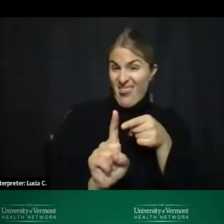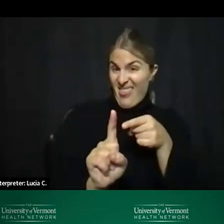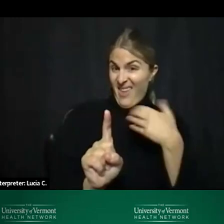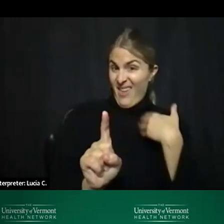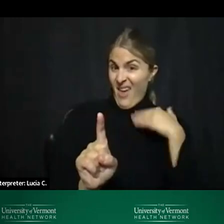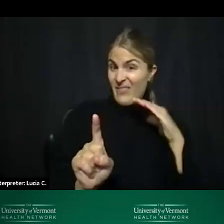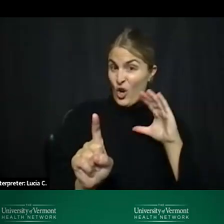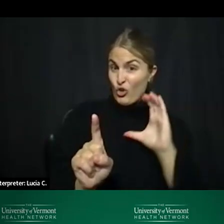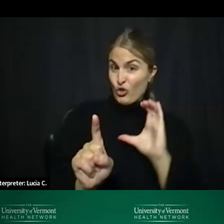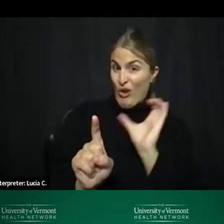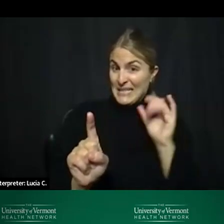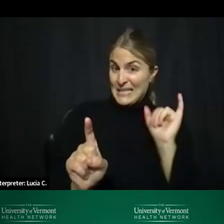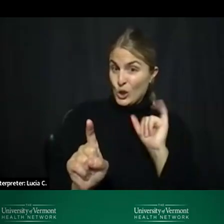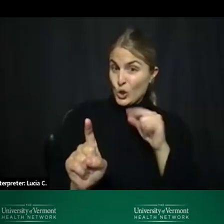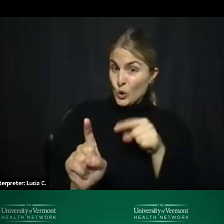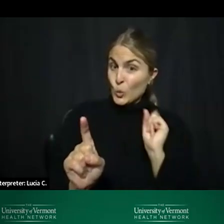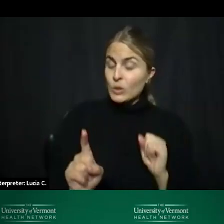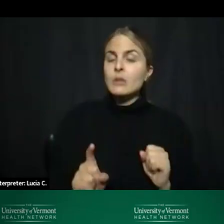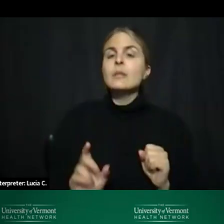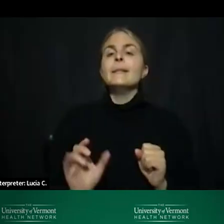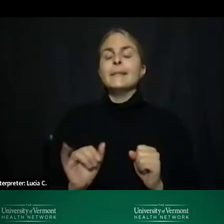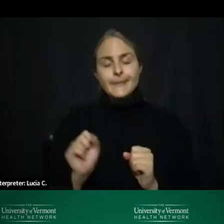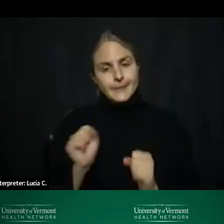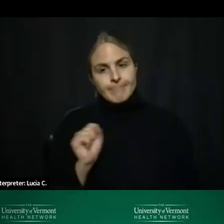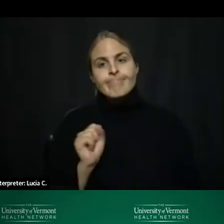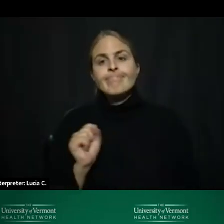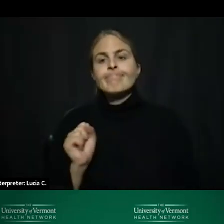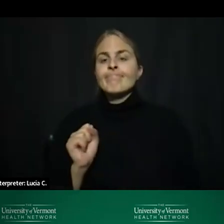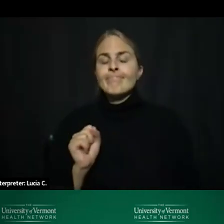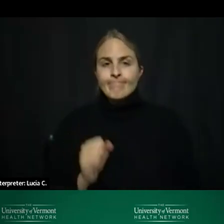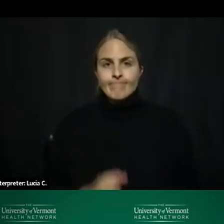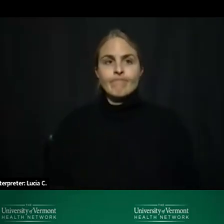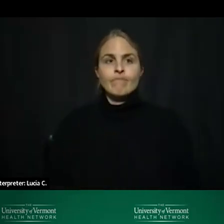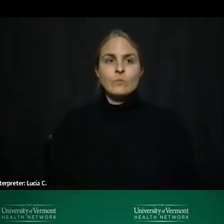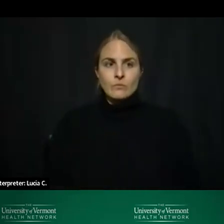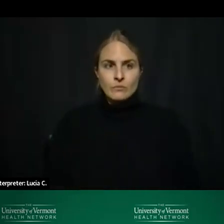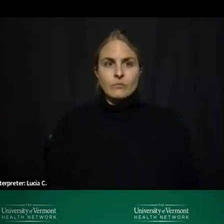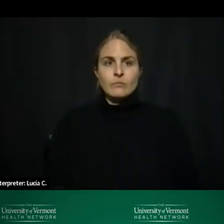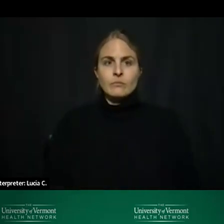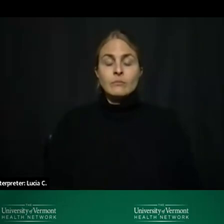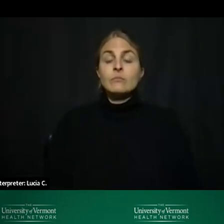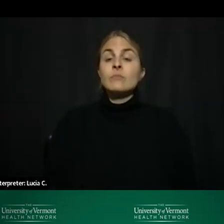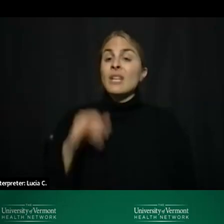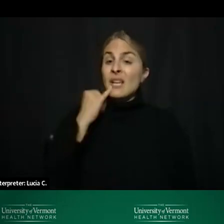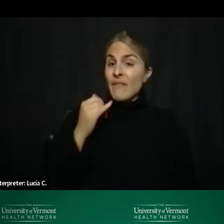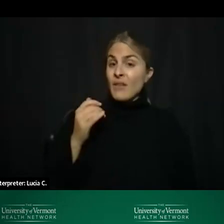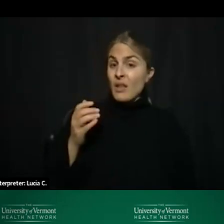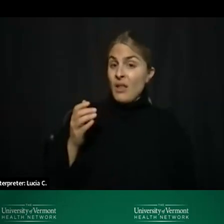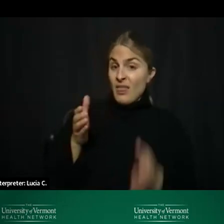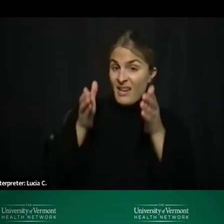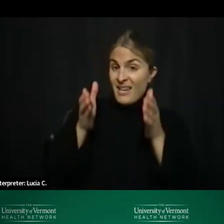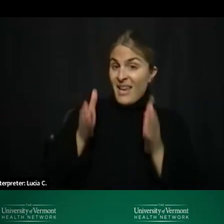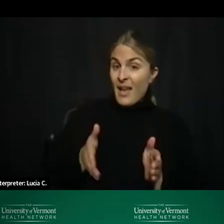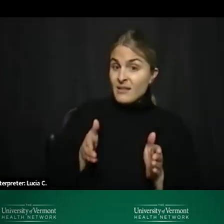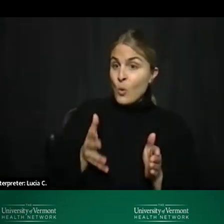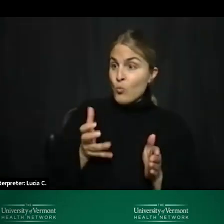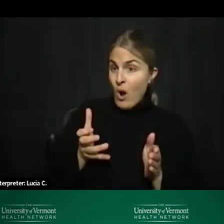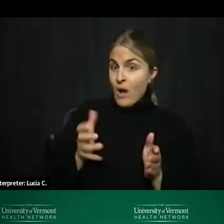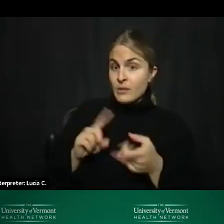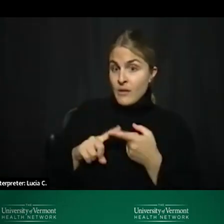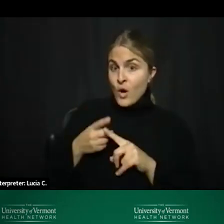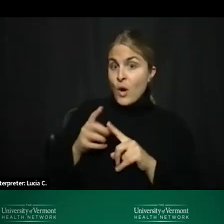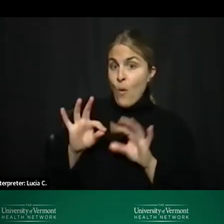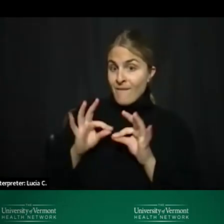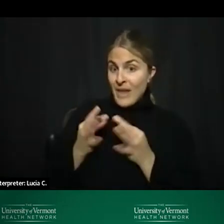absolutely that's really important so if the guest wants that friend or family member to be part of